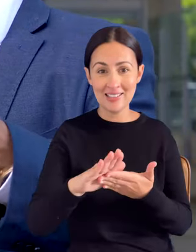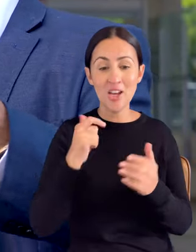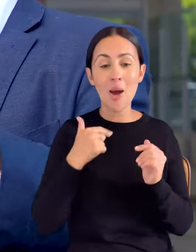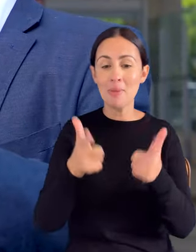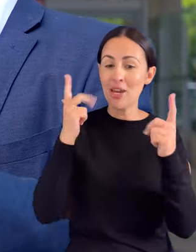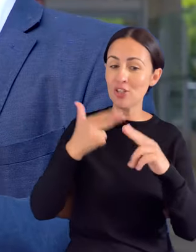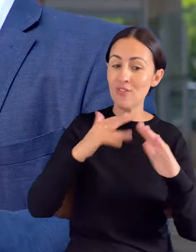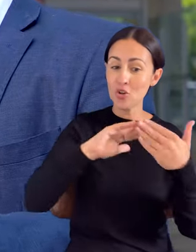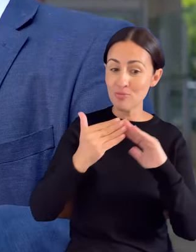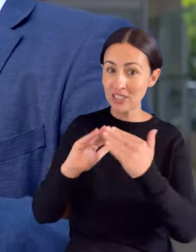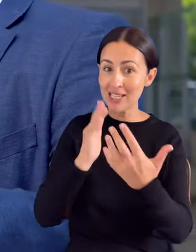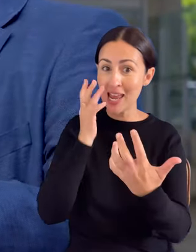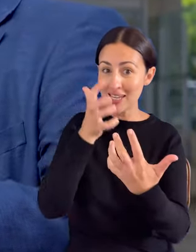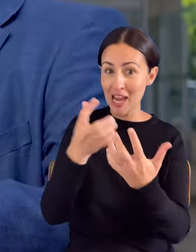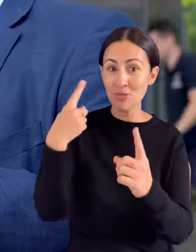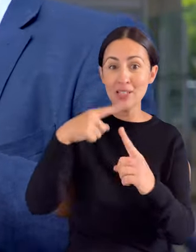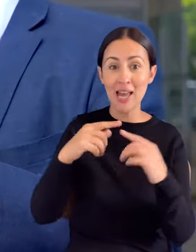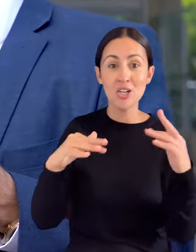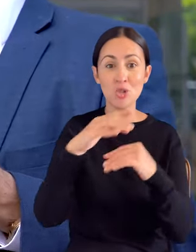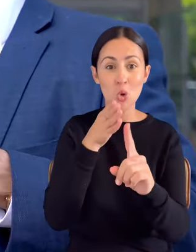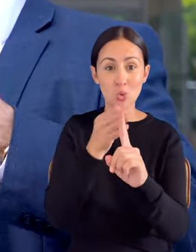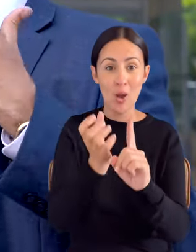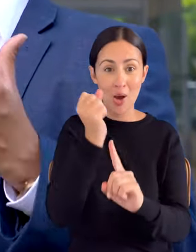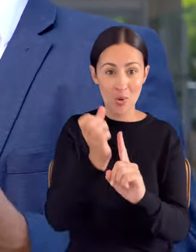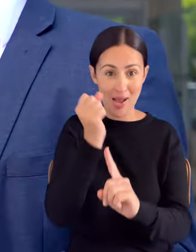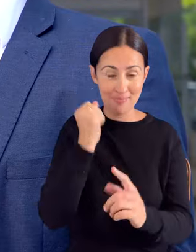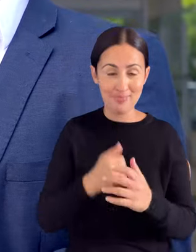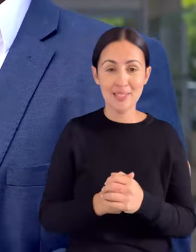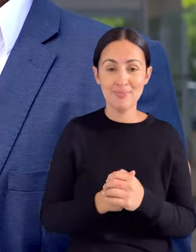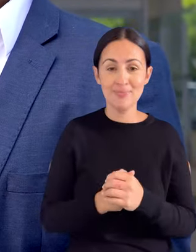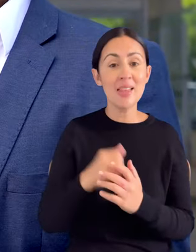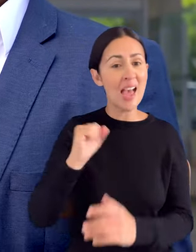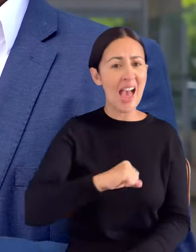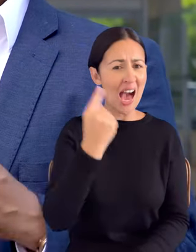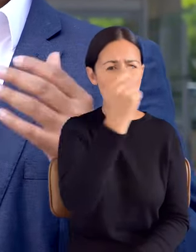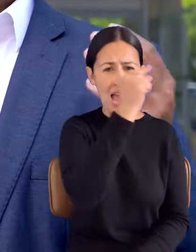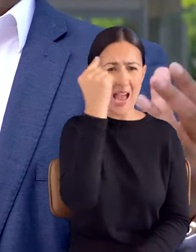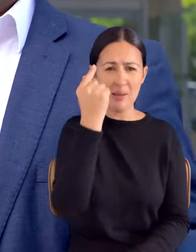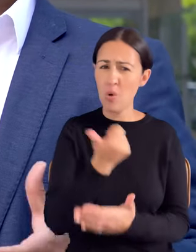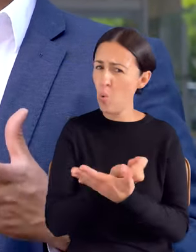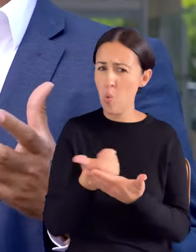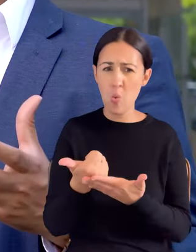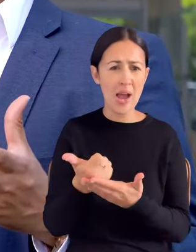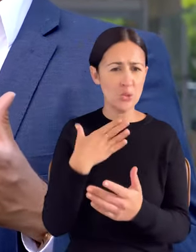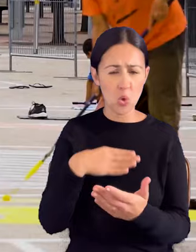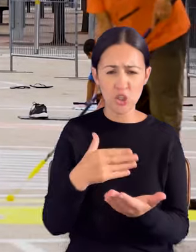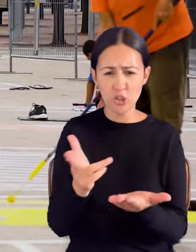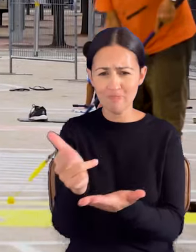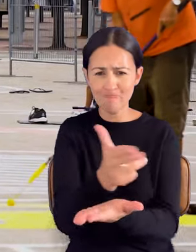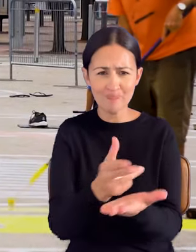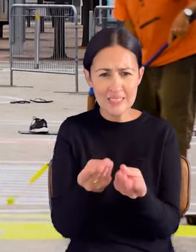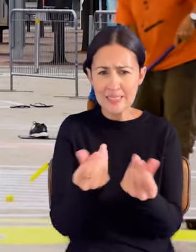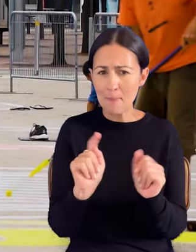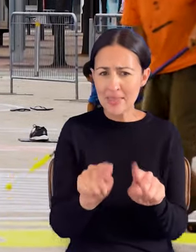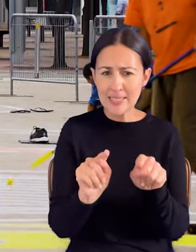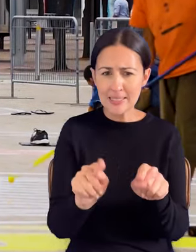We had always the intention of activating this place because we've spoken to our local community and our workers here. And one of